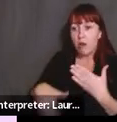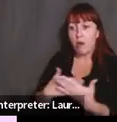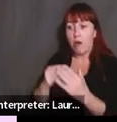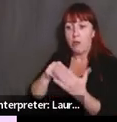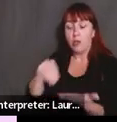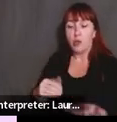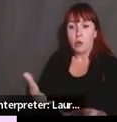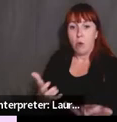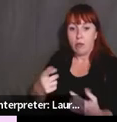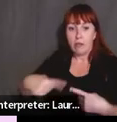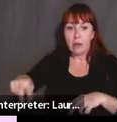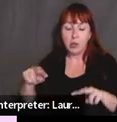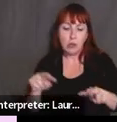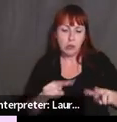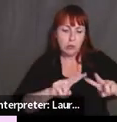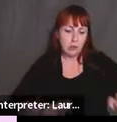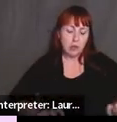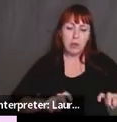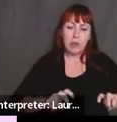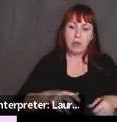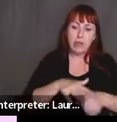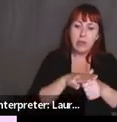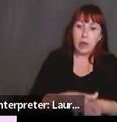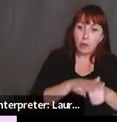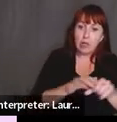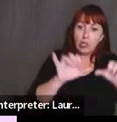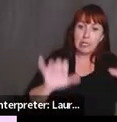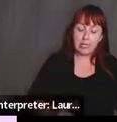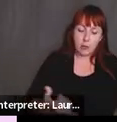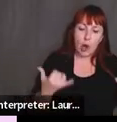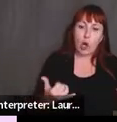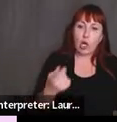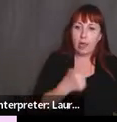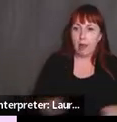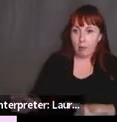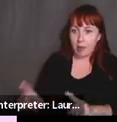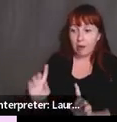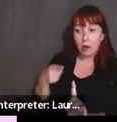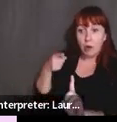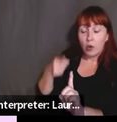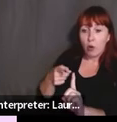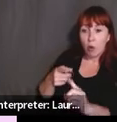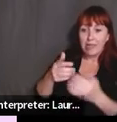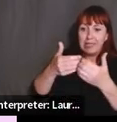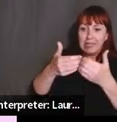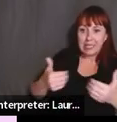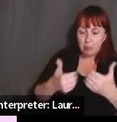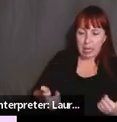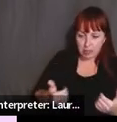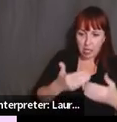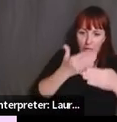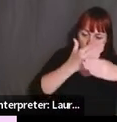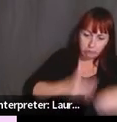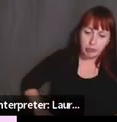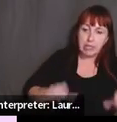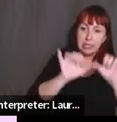on the system of oppressions currently at work. And remember, the main goal is dismantling systems. So how does it look